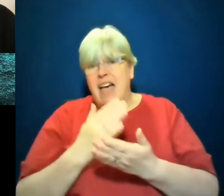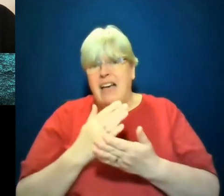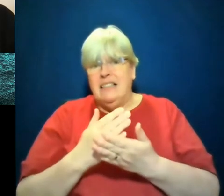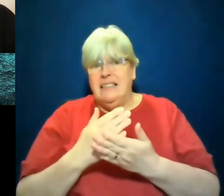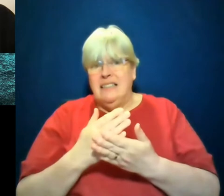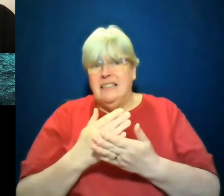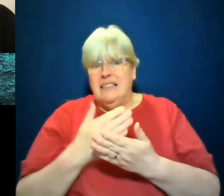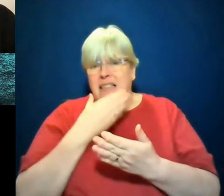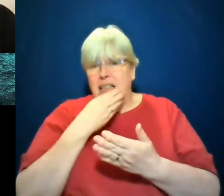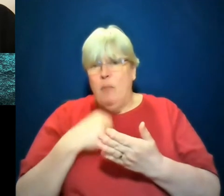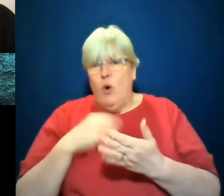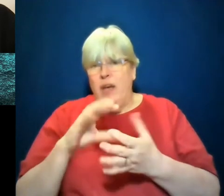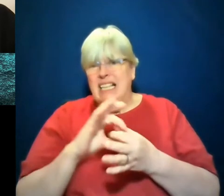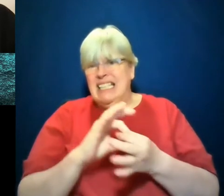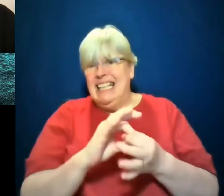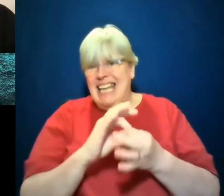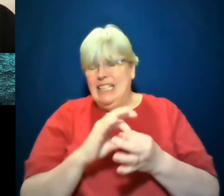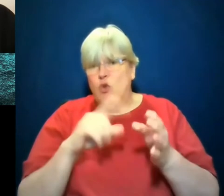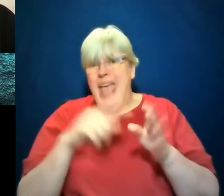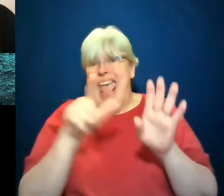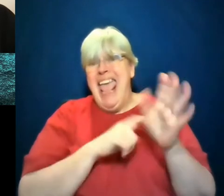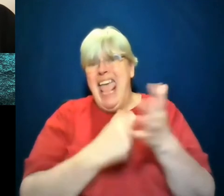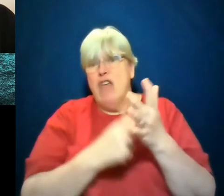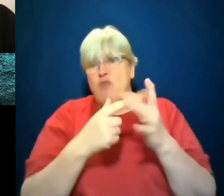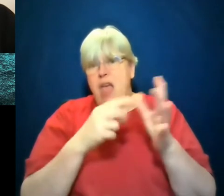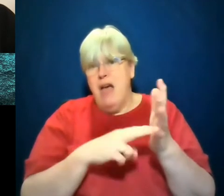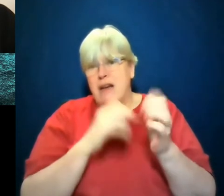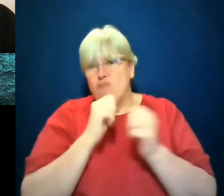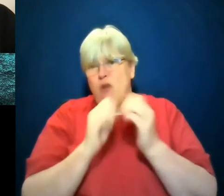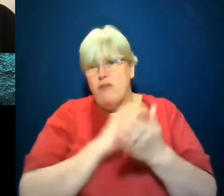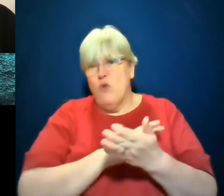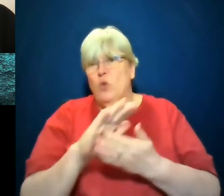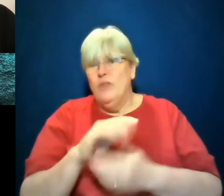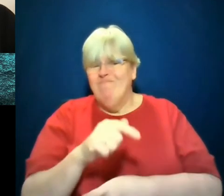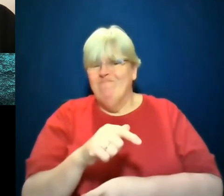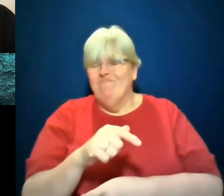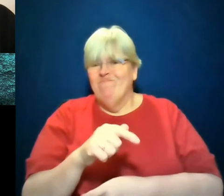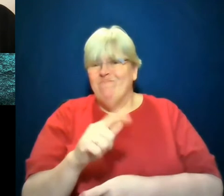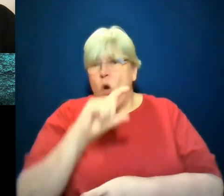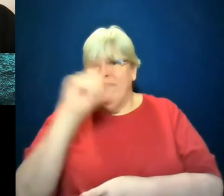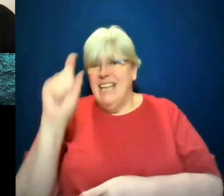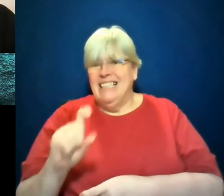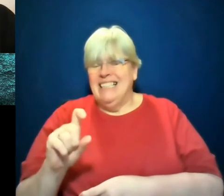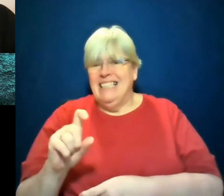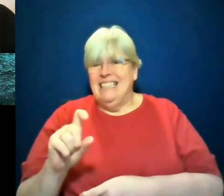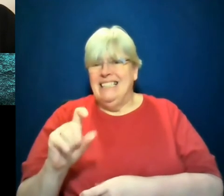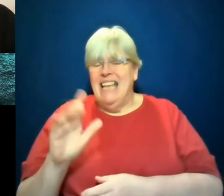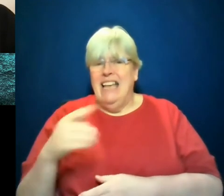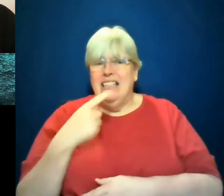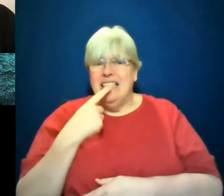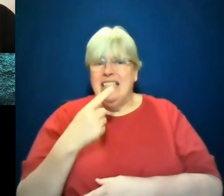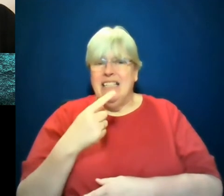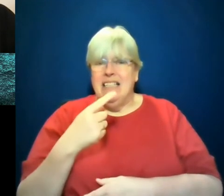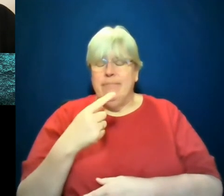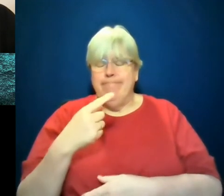is connected to the Aryan Brotherhood of Texas by family, and has to say, look, it's his duty